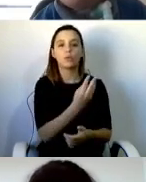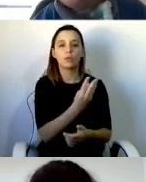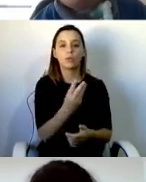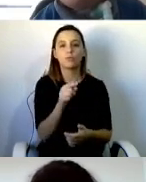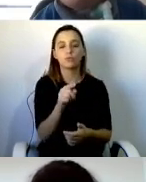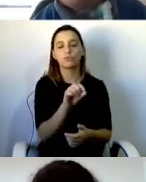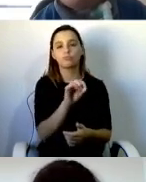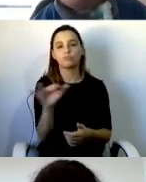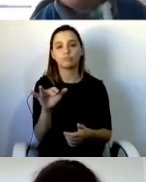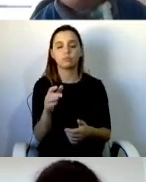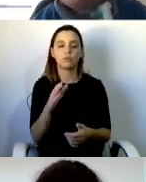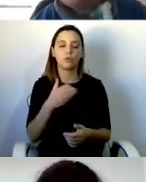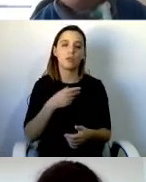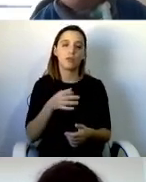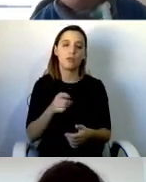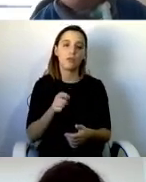a look at that.